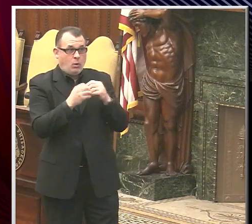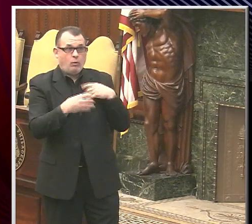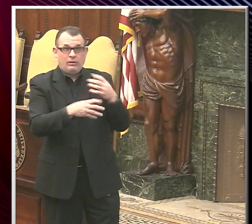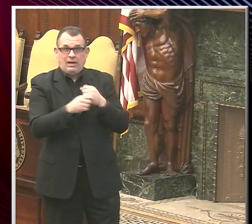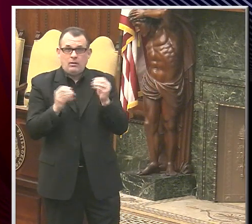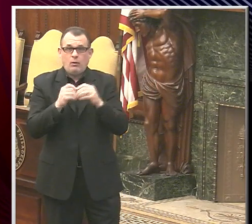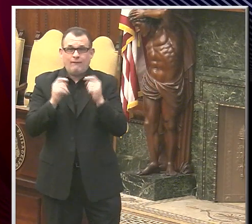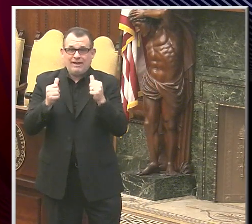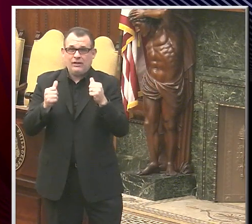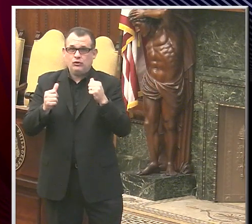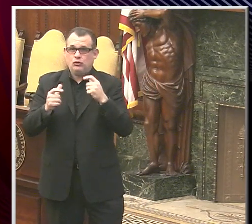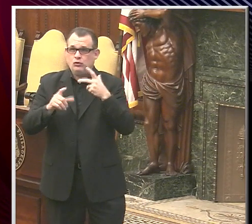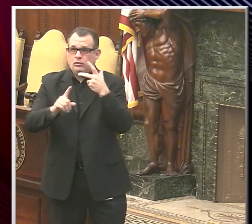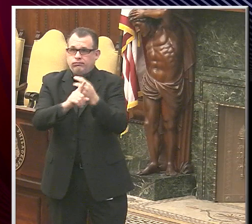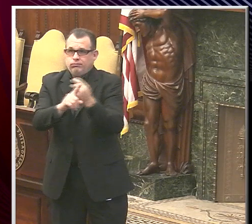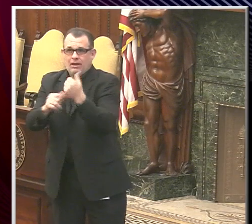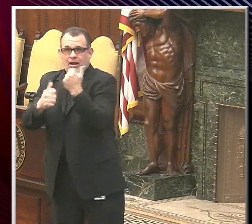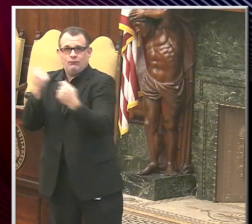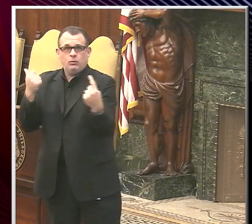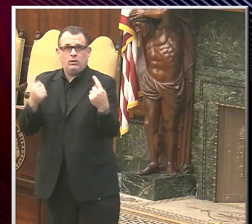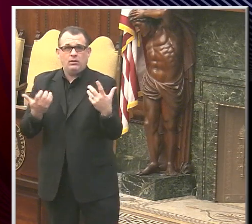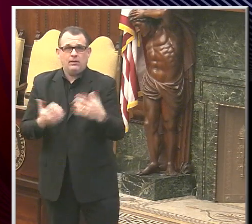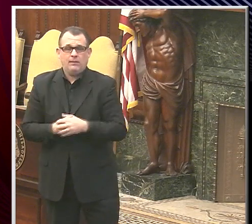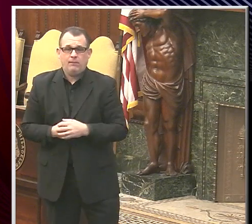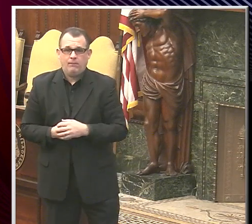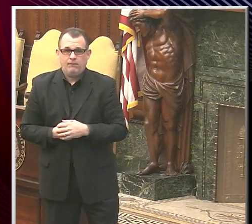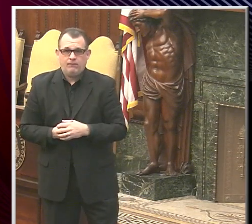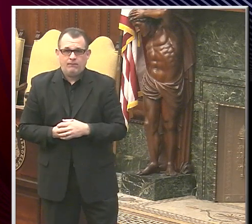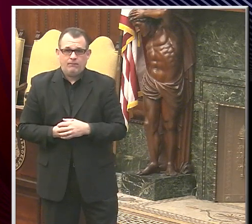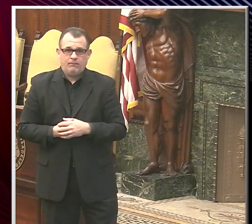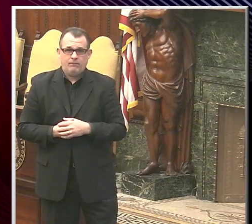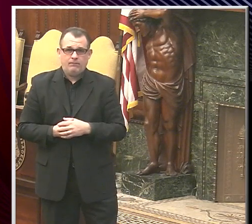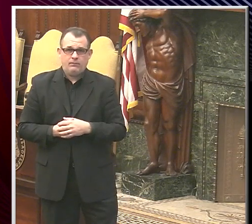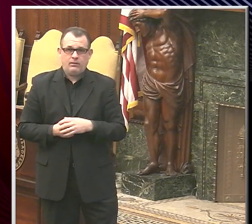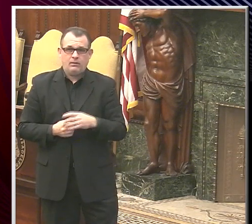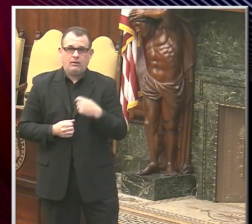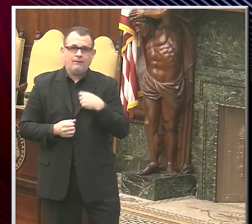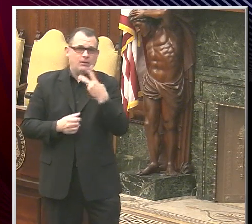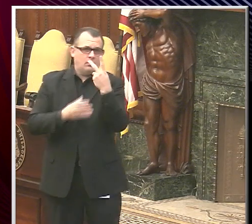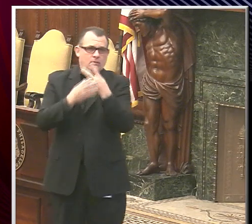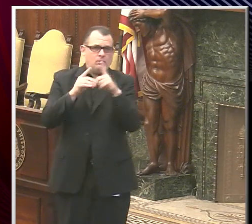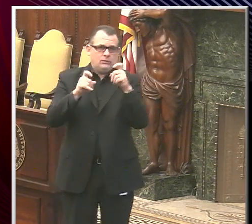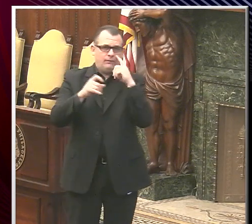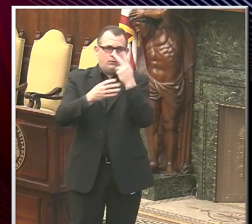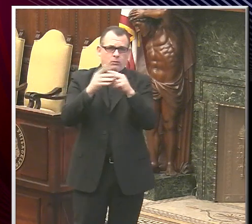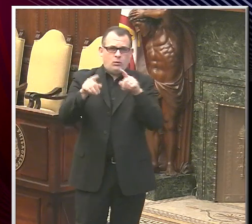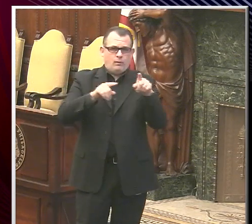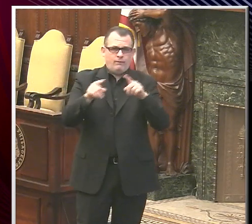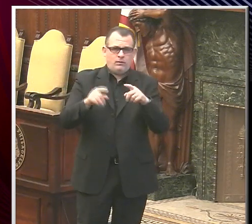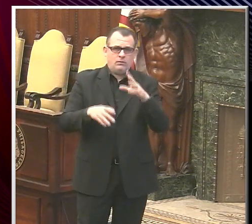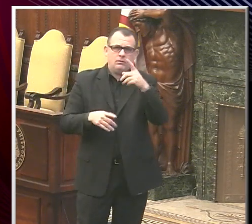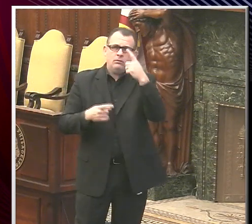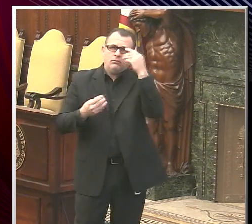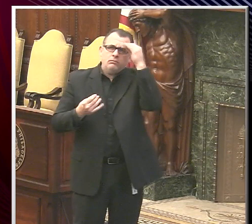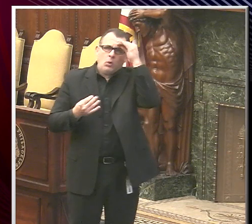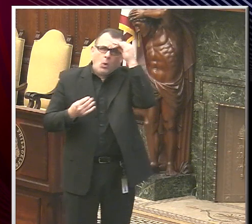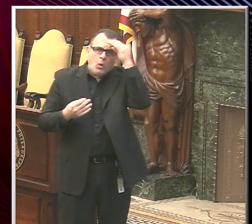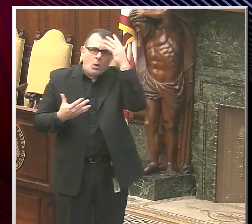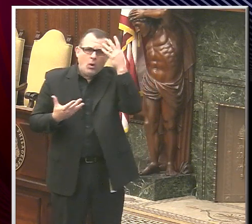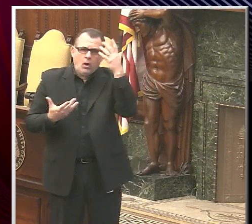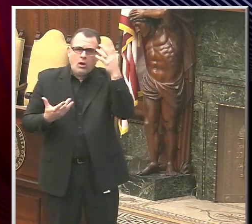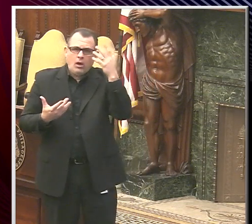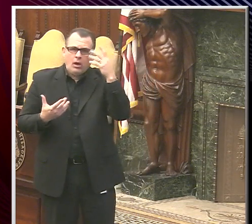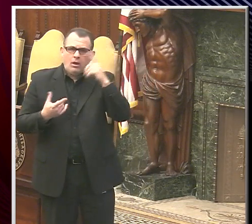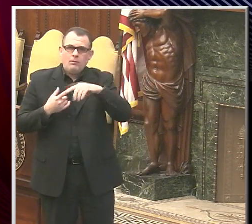everybody. Okay, and quick question for both of you. Let me get your thoughts on this photo of the fans that